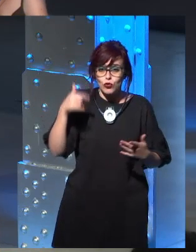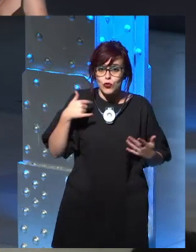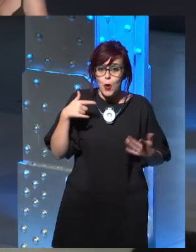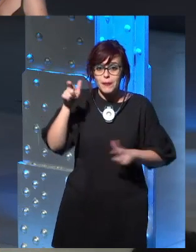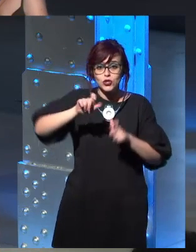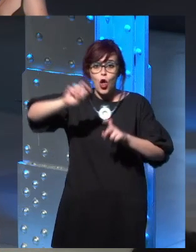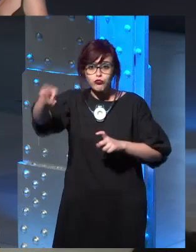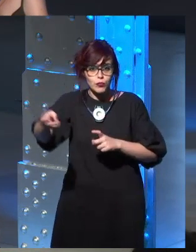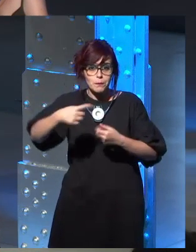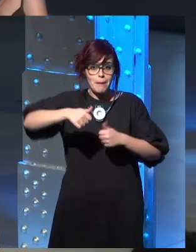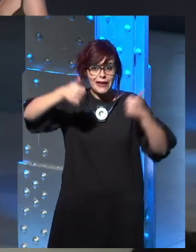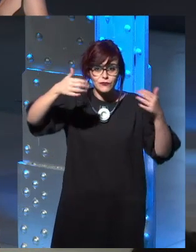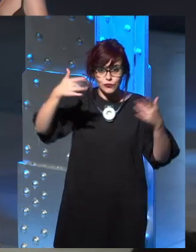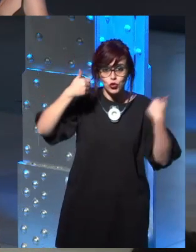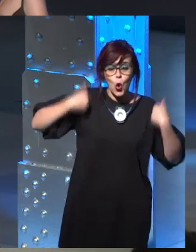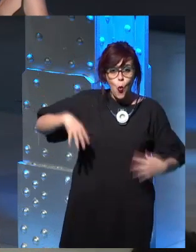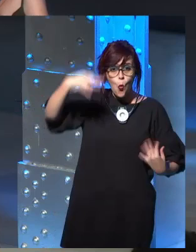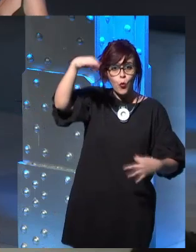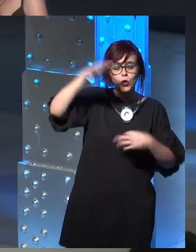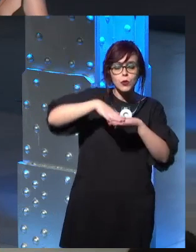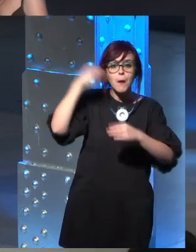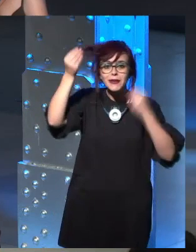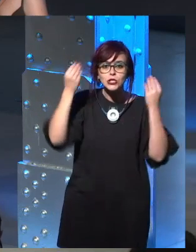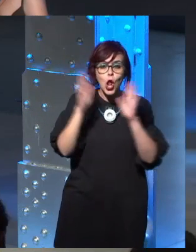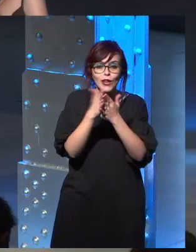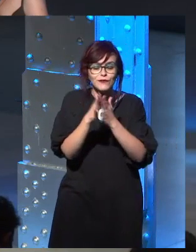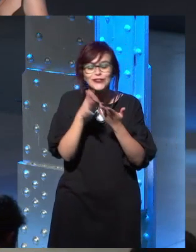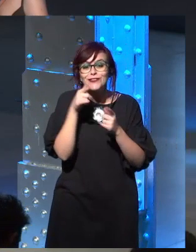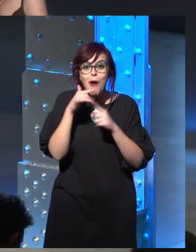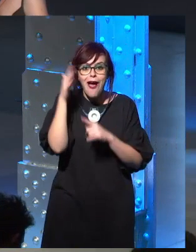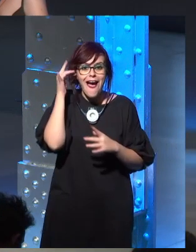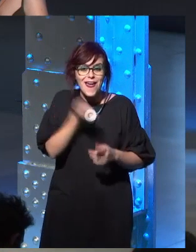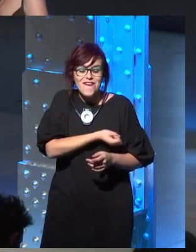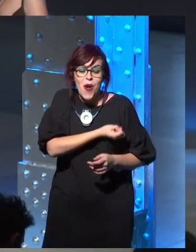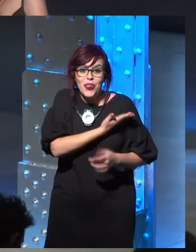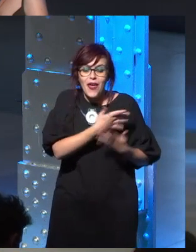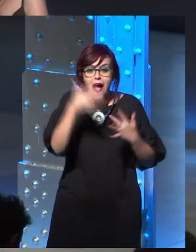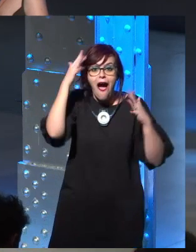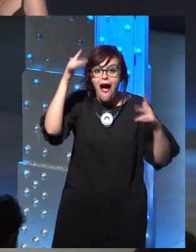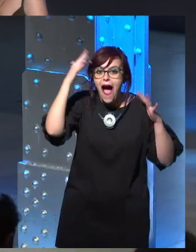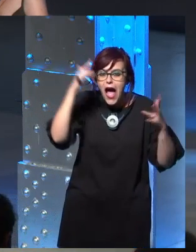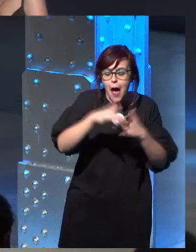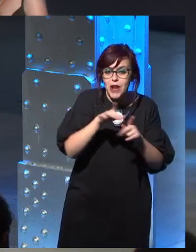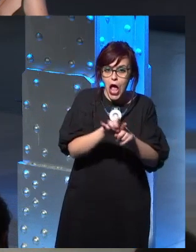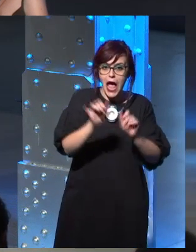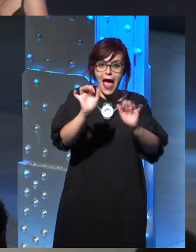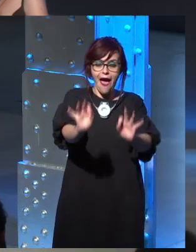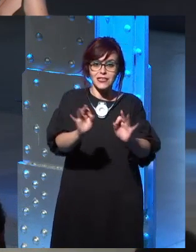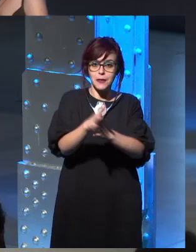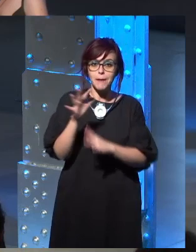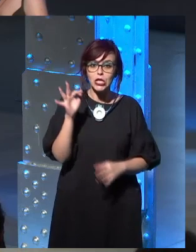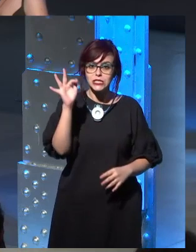of excitement. I get excited thinking about it. And then, that's it. don't, why, why allow that to turn, to turn into,